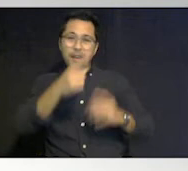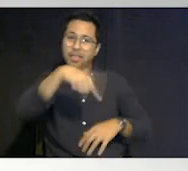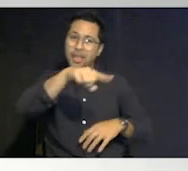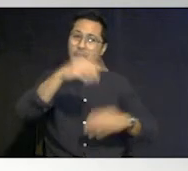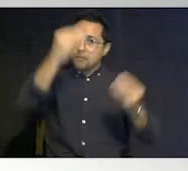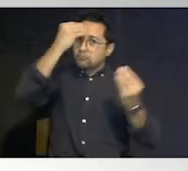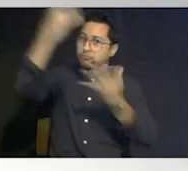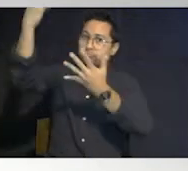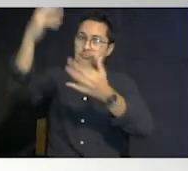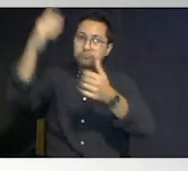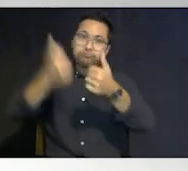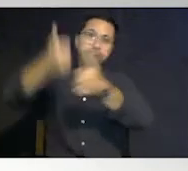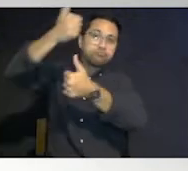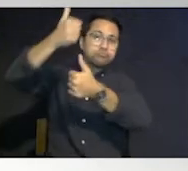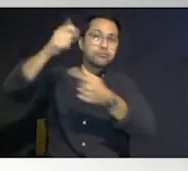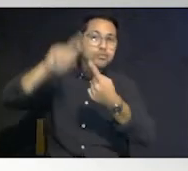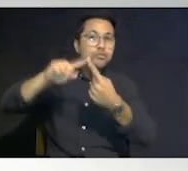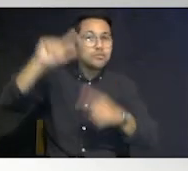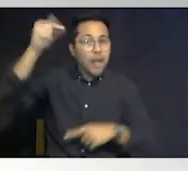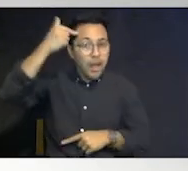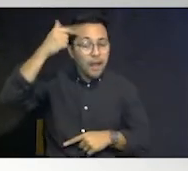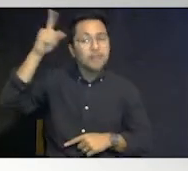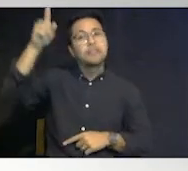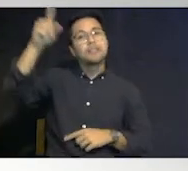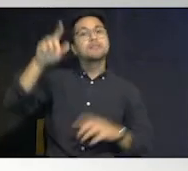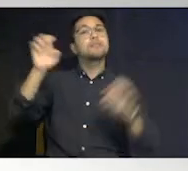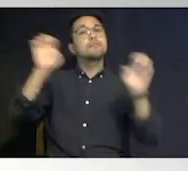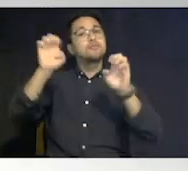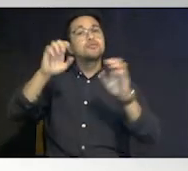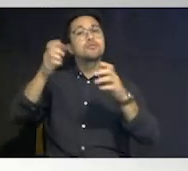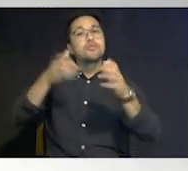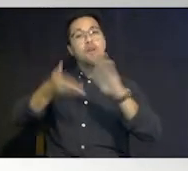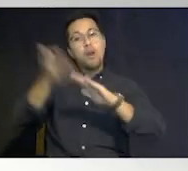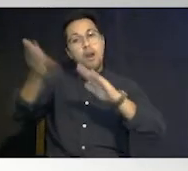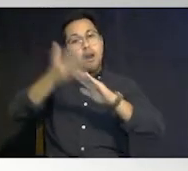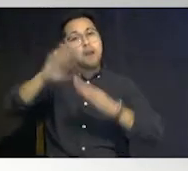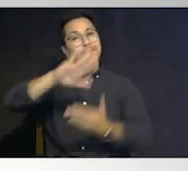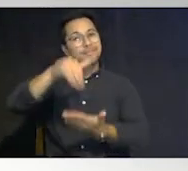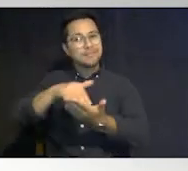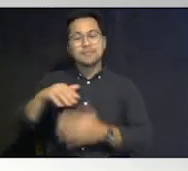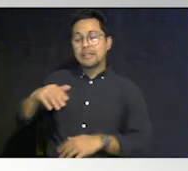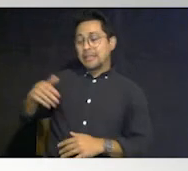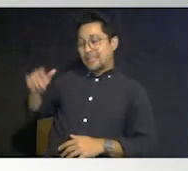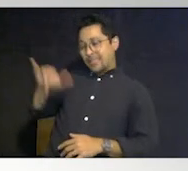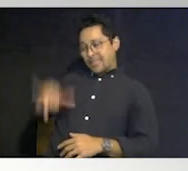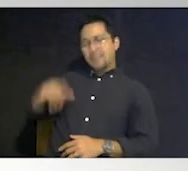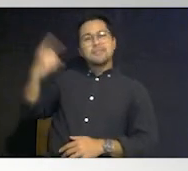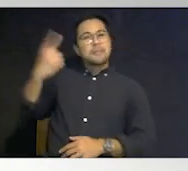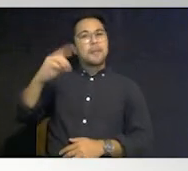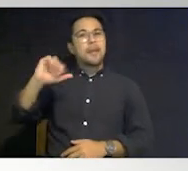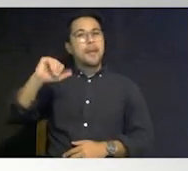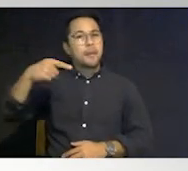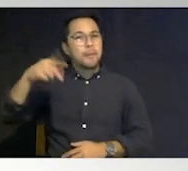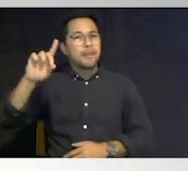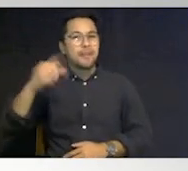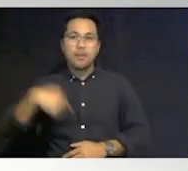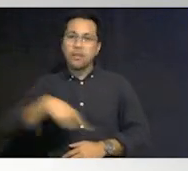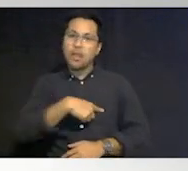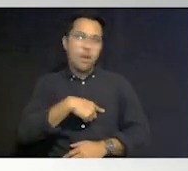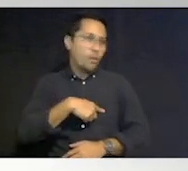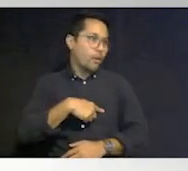tallahassee um where there's an emergency operations center this is something at apd that that we we live